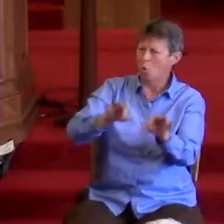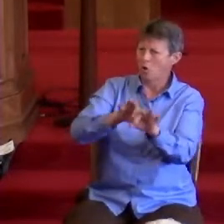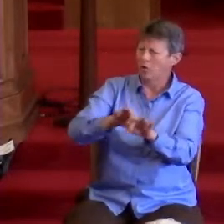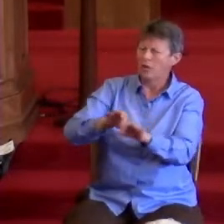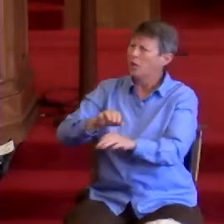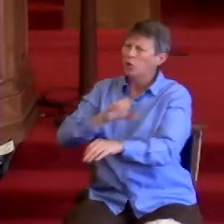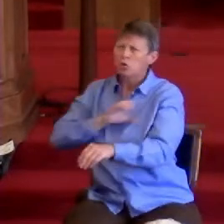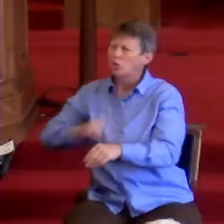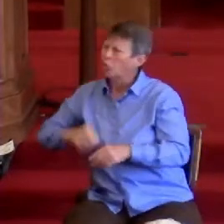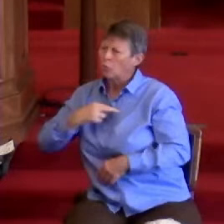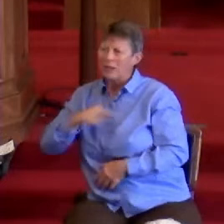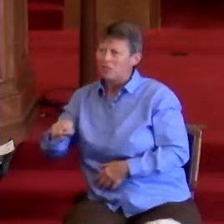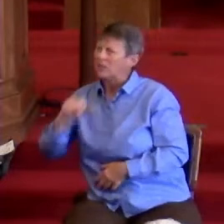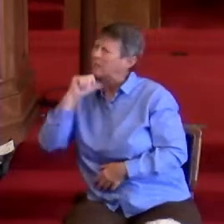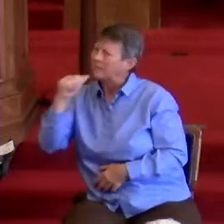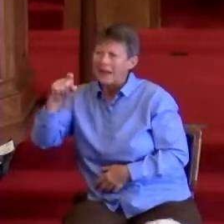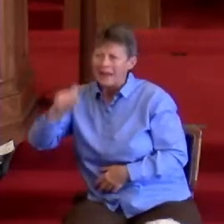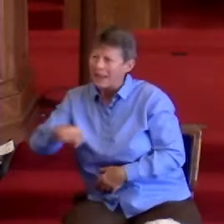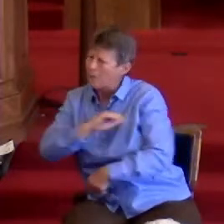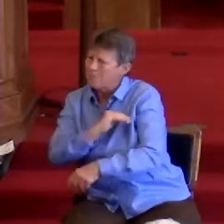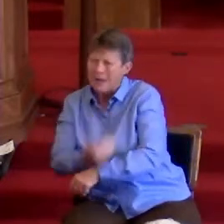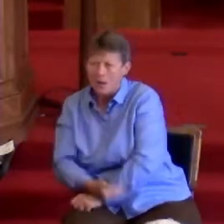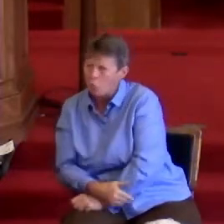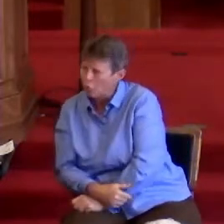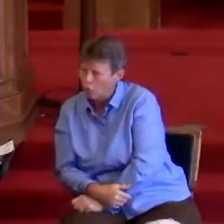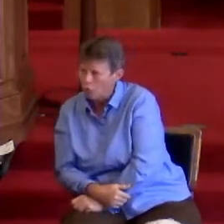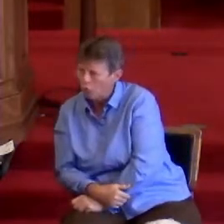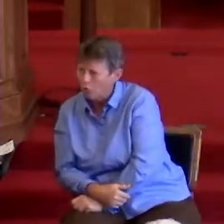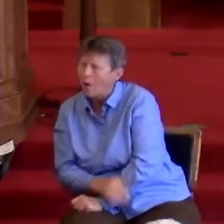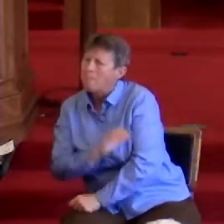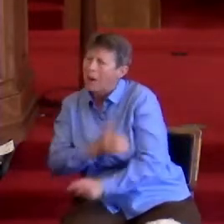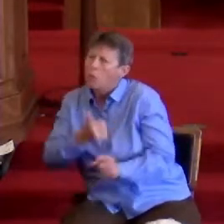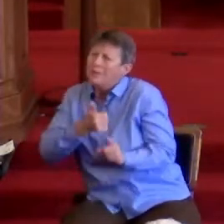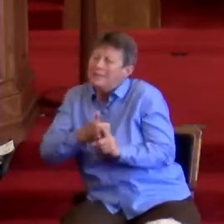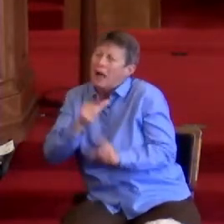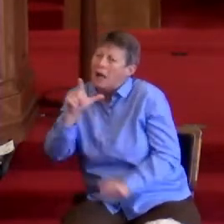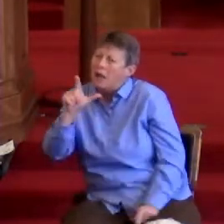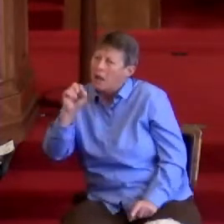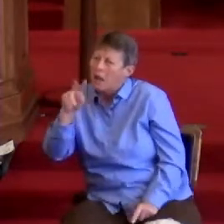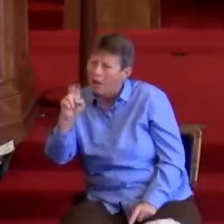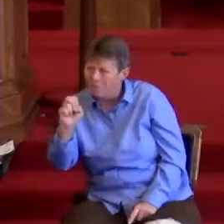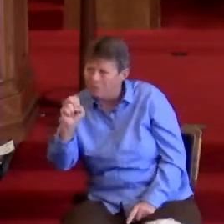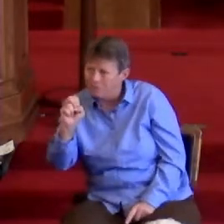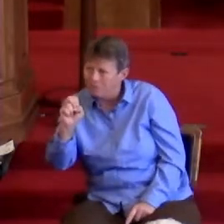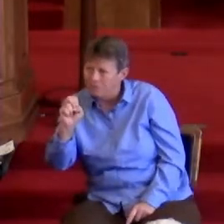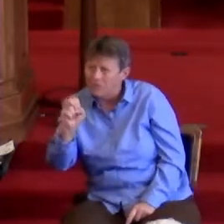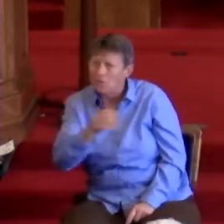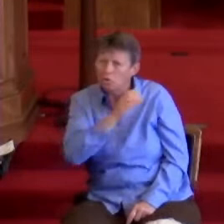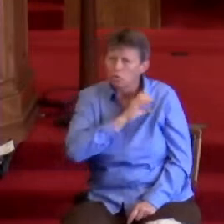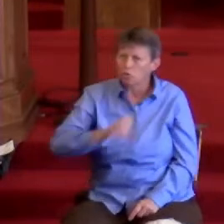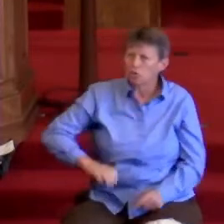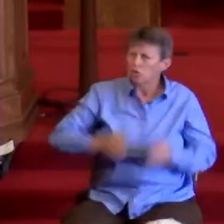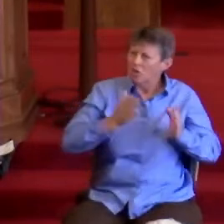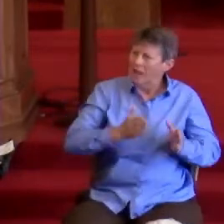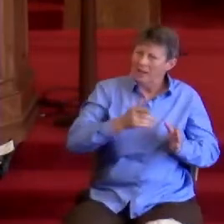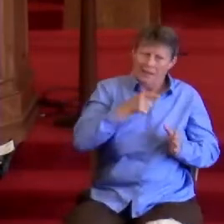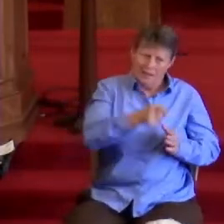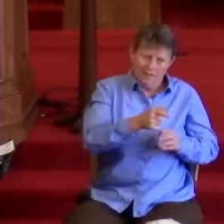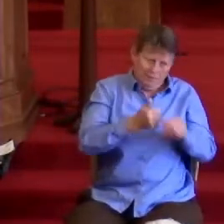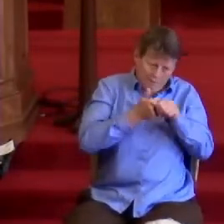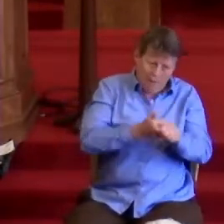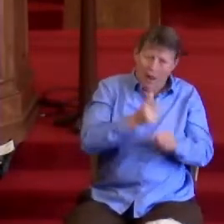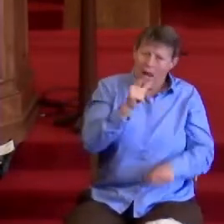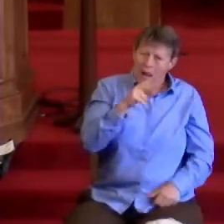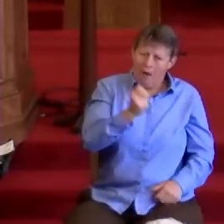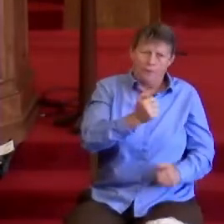Christianity doesn't need power. Its power is love. Christianity is a gospel of love, a love